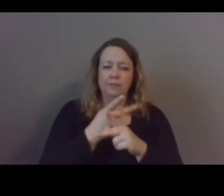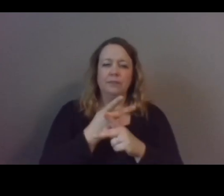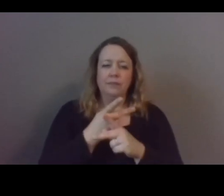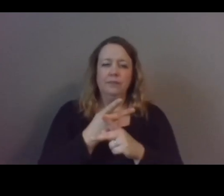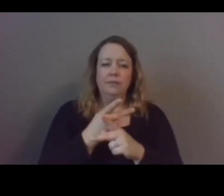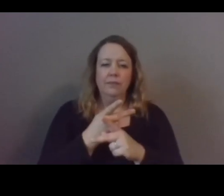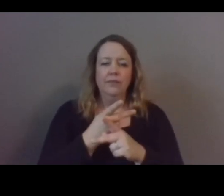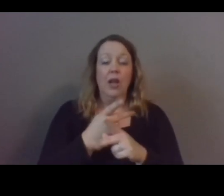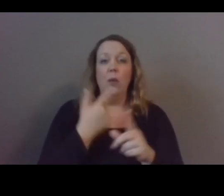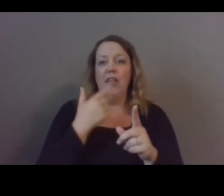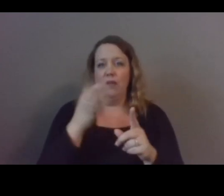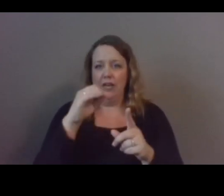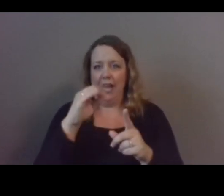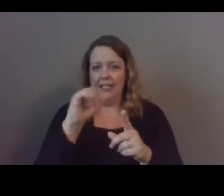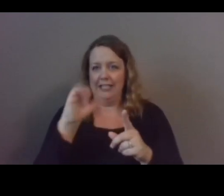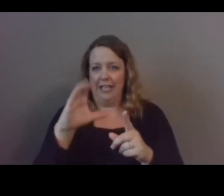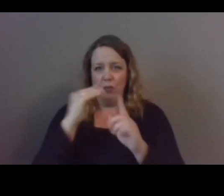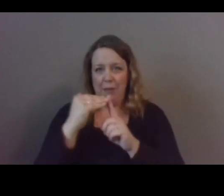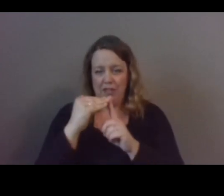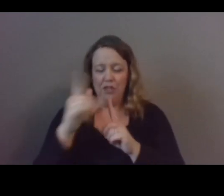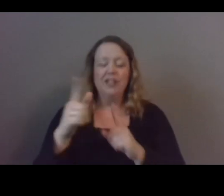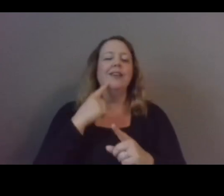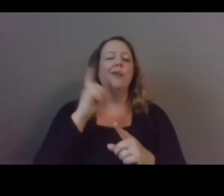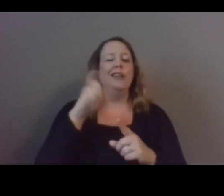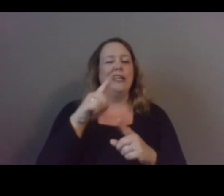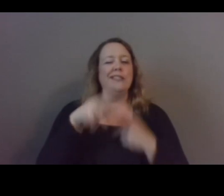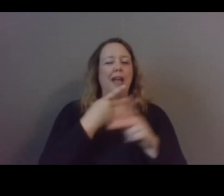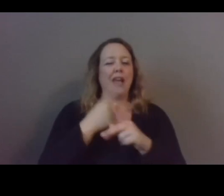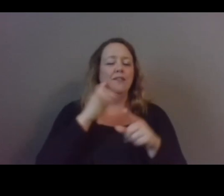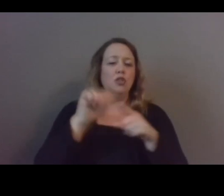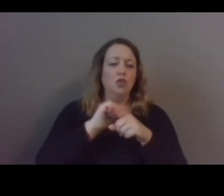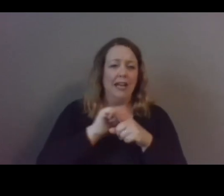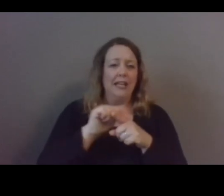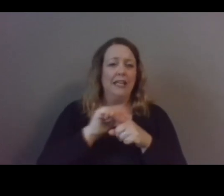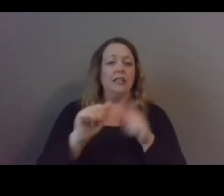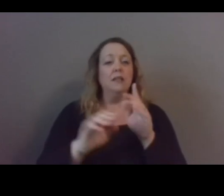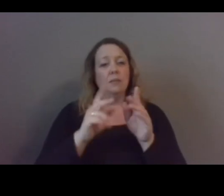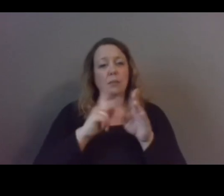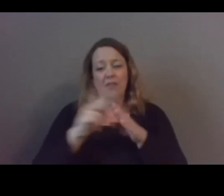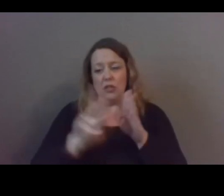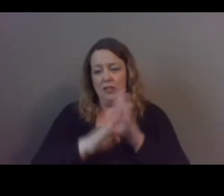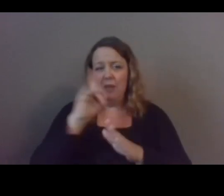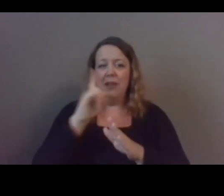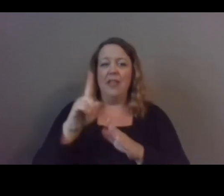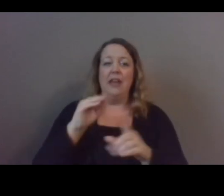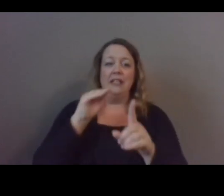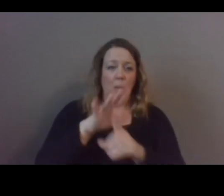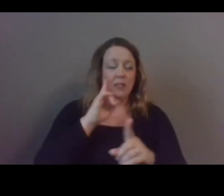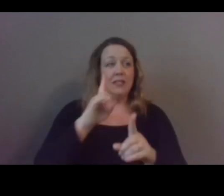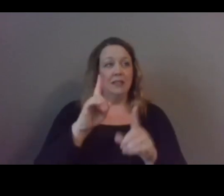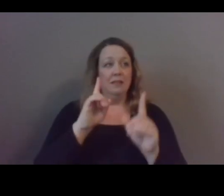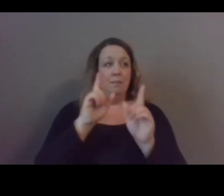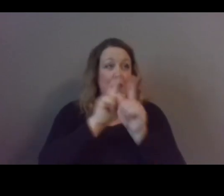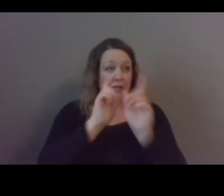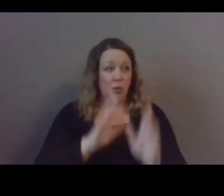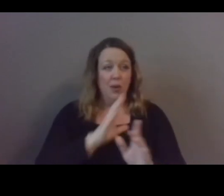reminder it needs to be some kind of training and professional development that exposes mentors leadership within those organizations their board members to